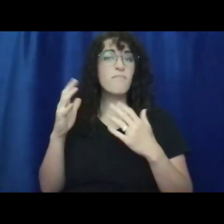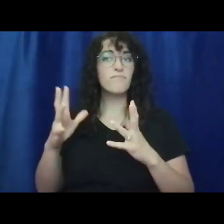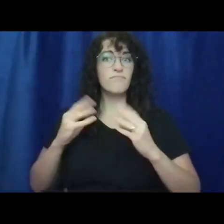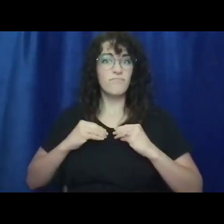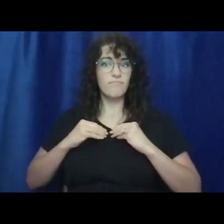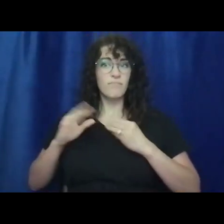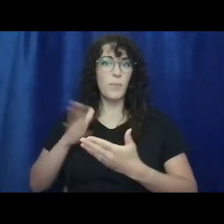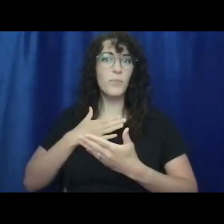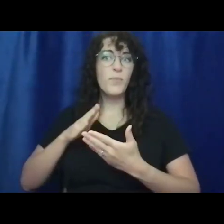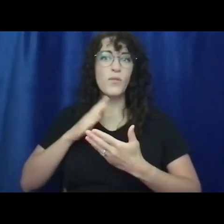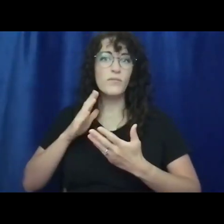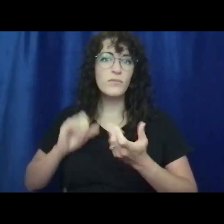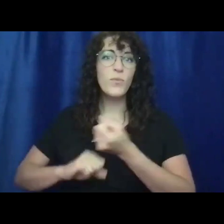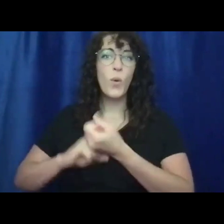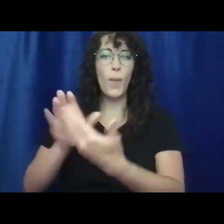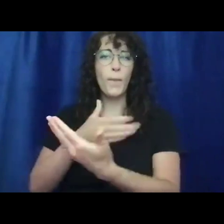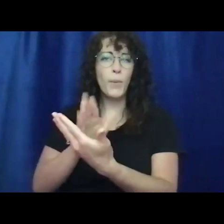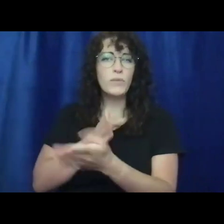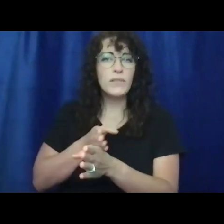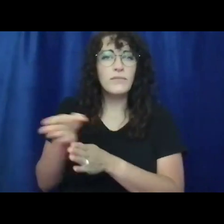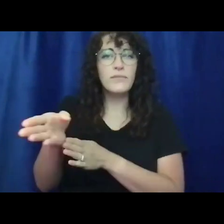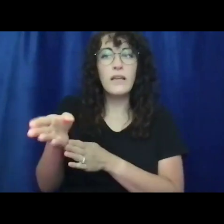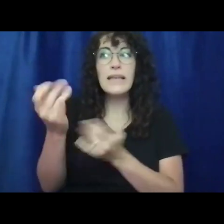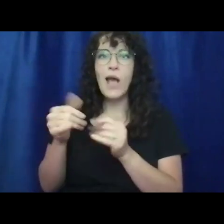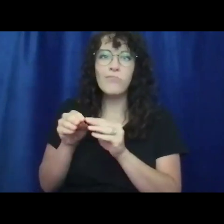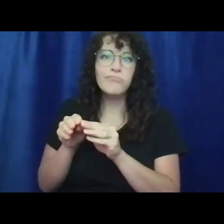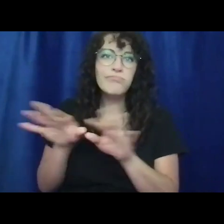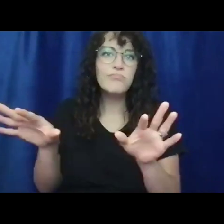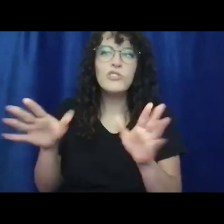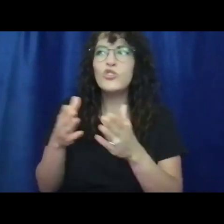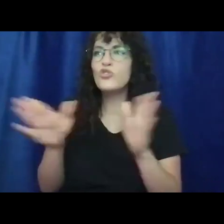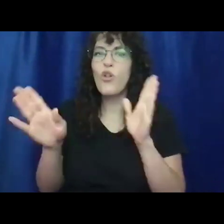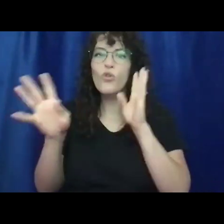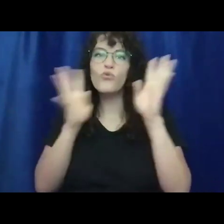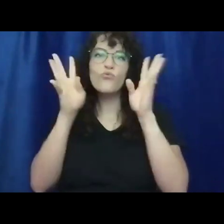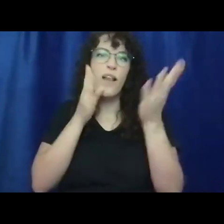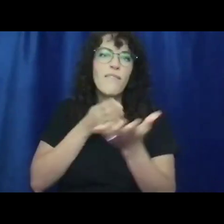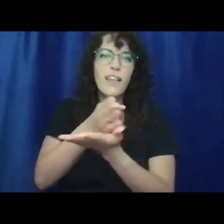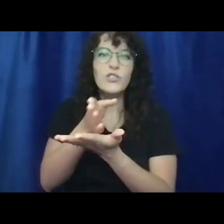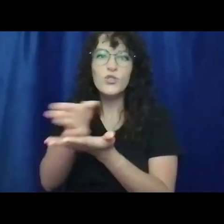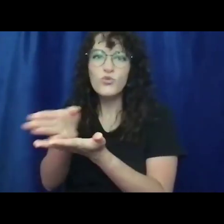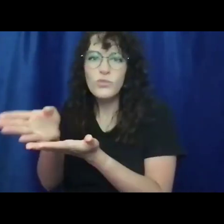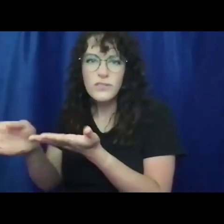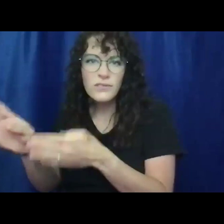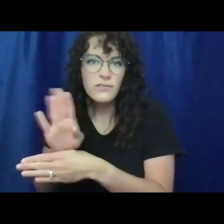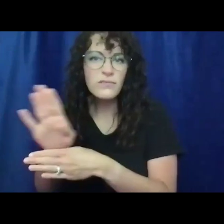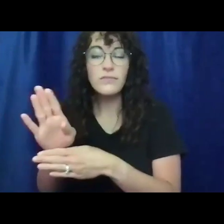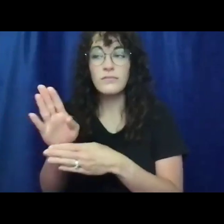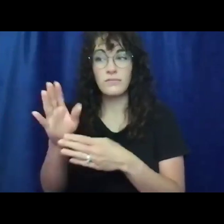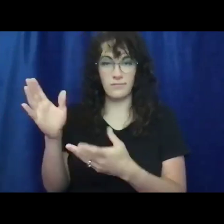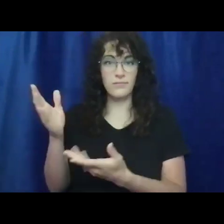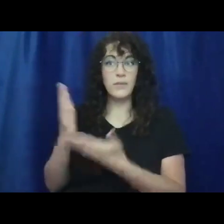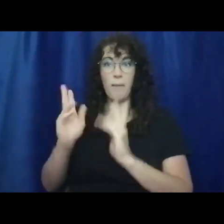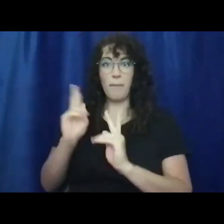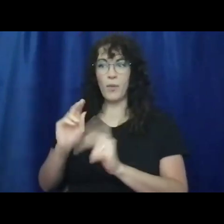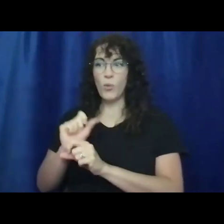and now has kind of expanded to general creative industries. So we have in-house members who are